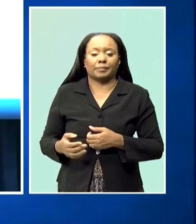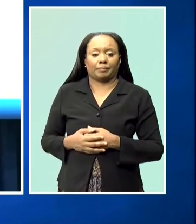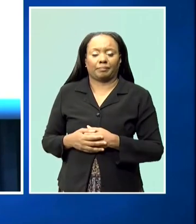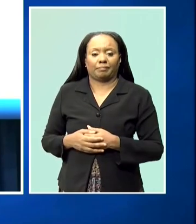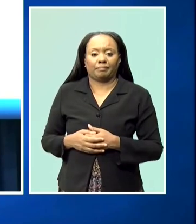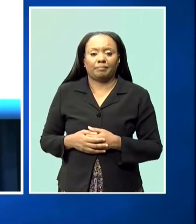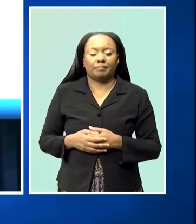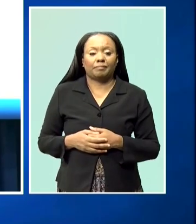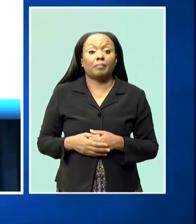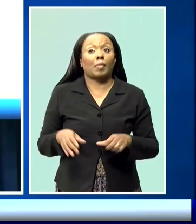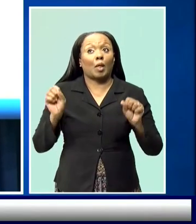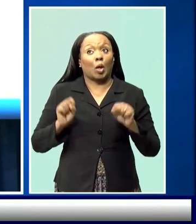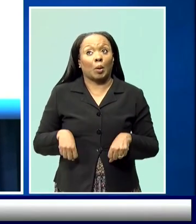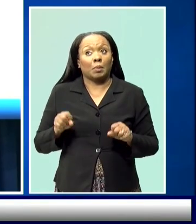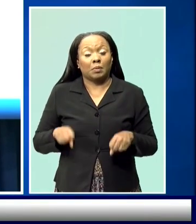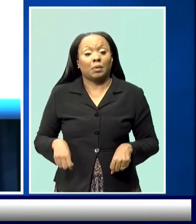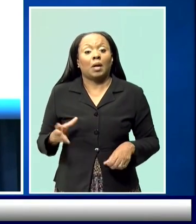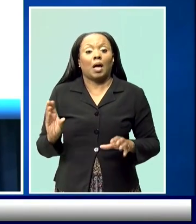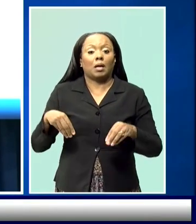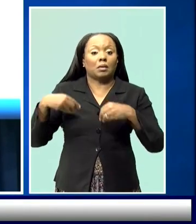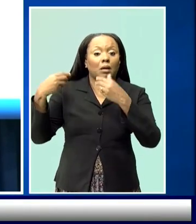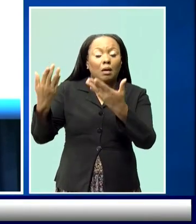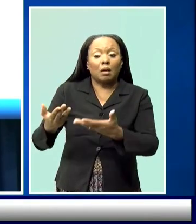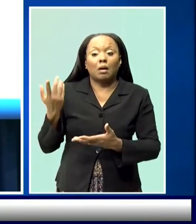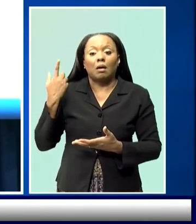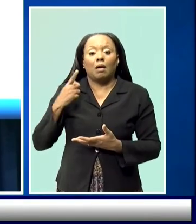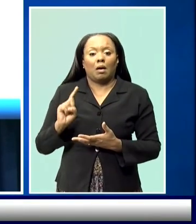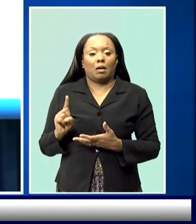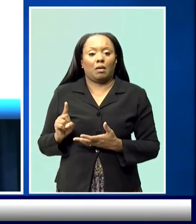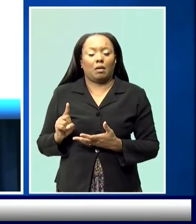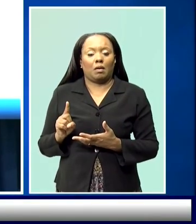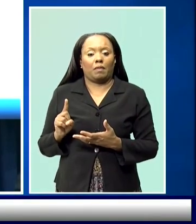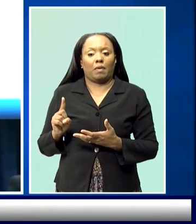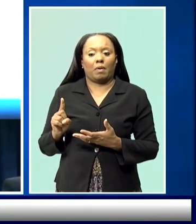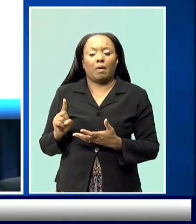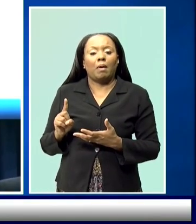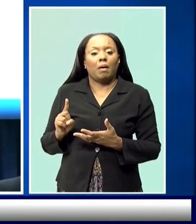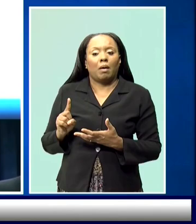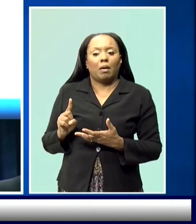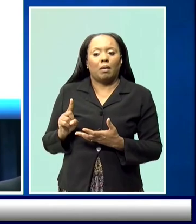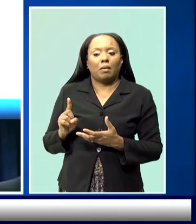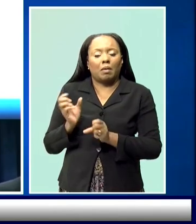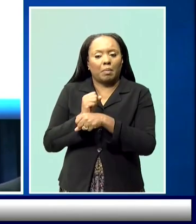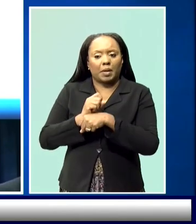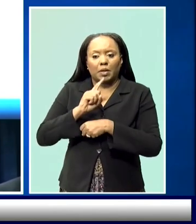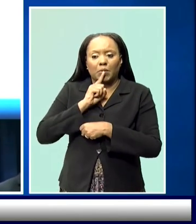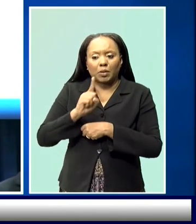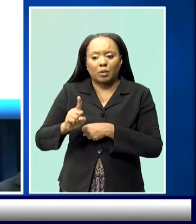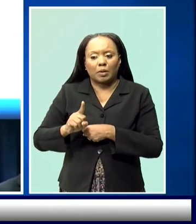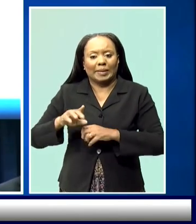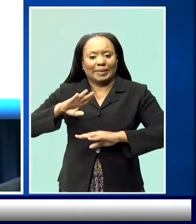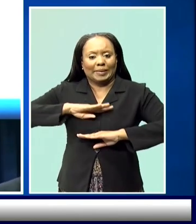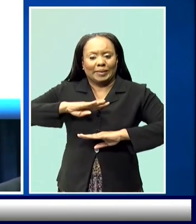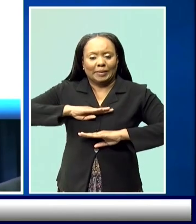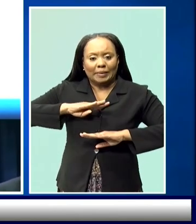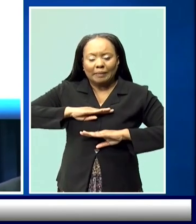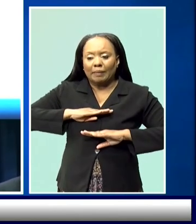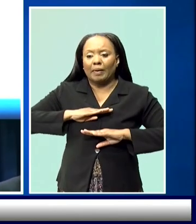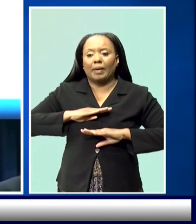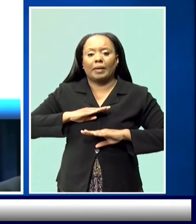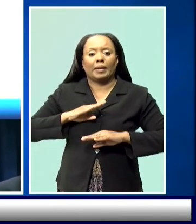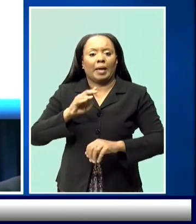capability of local suppliers to meet the needs of the international energy companies, IECs,